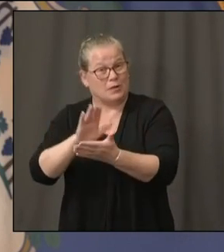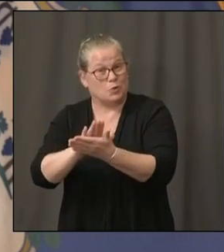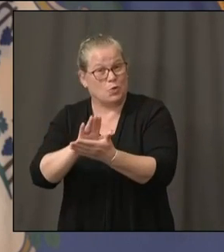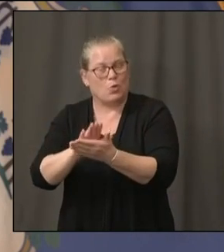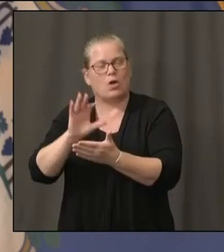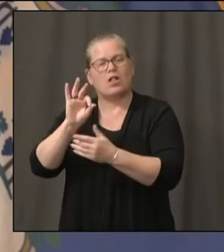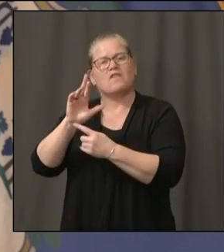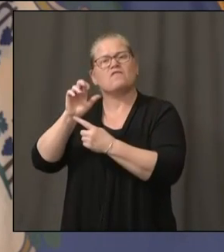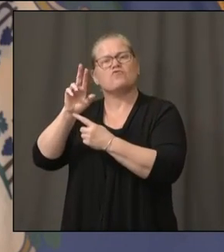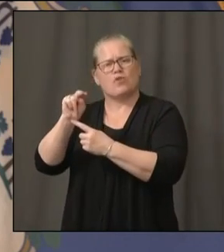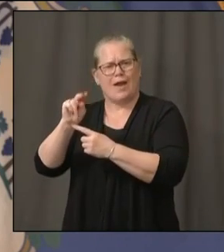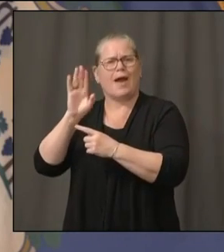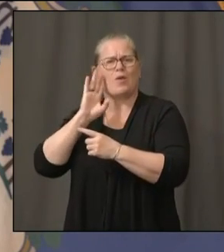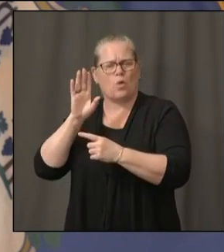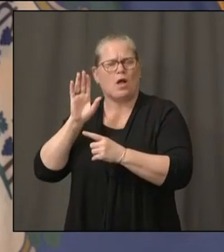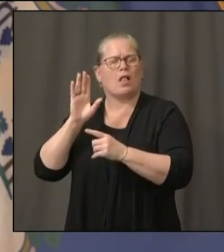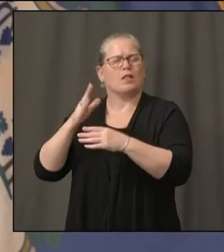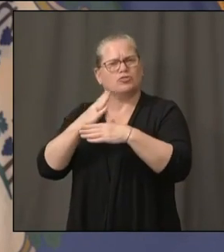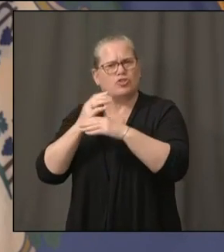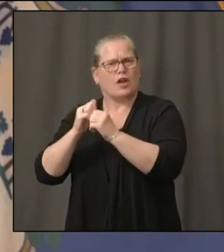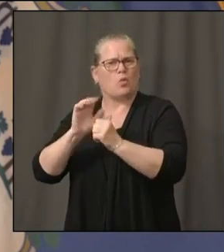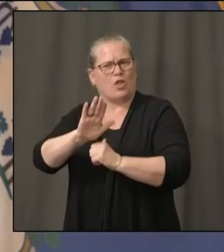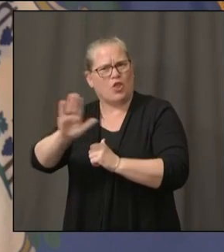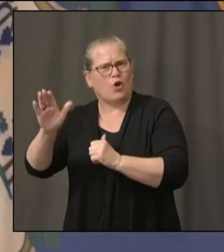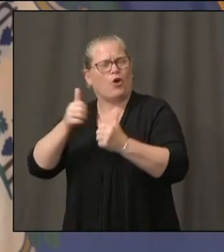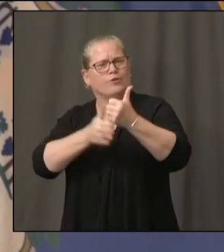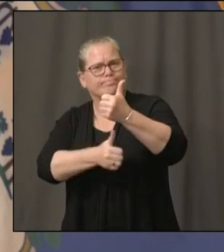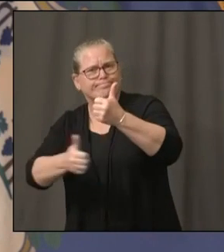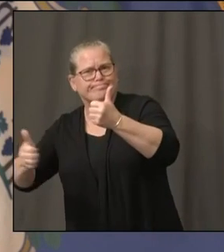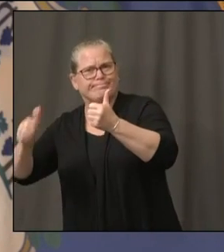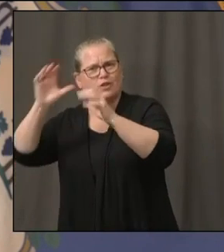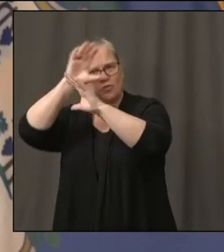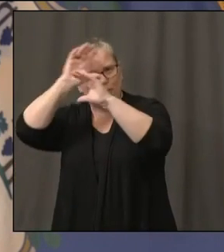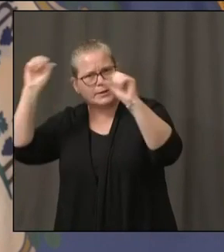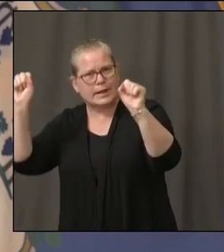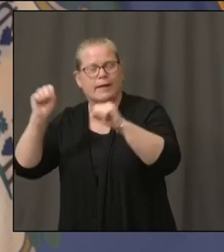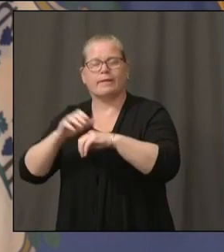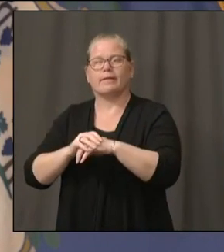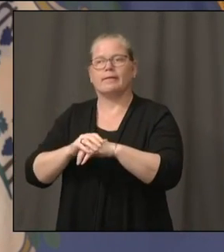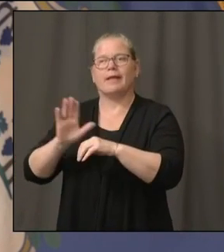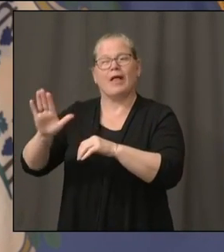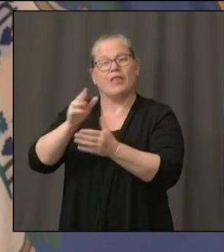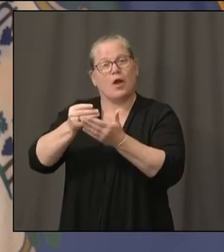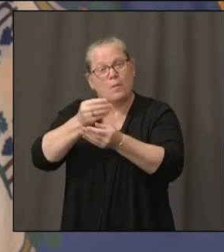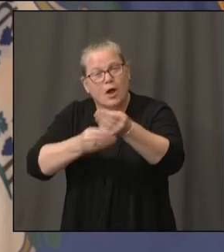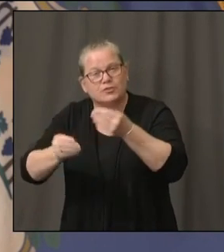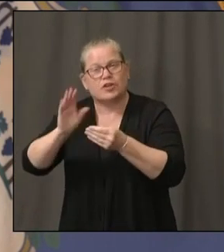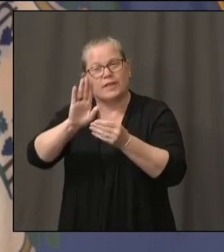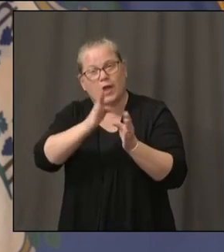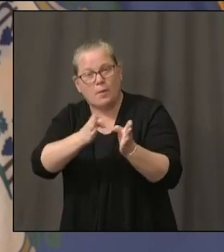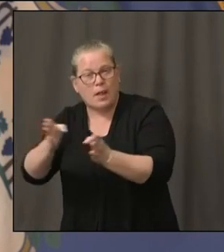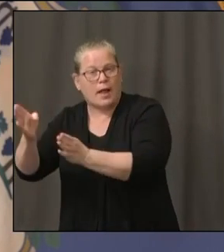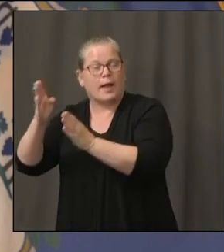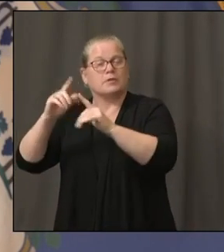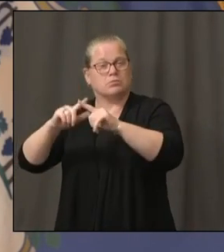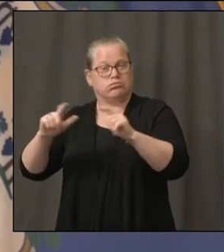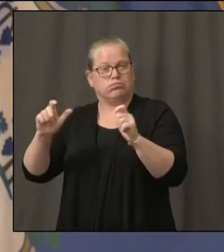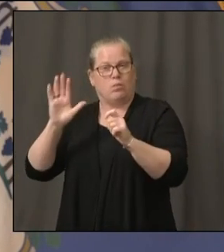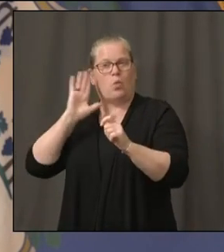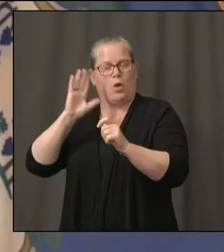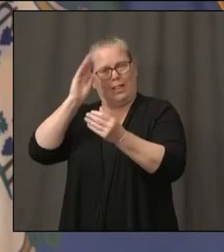us with more specifics and budgets in the next week or two, but she can give us sort of a half-day report.